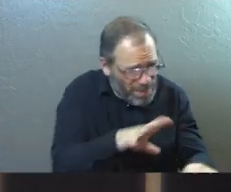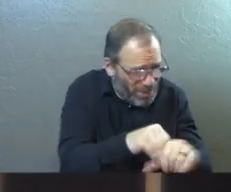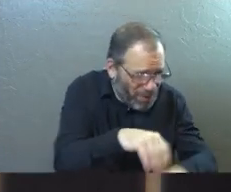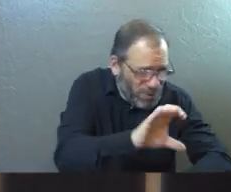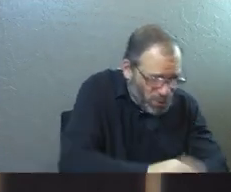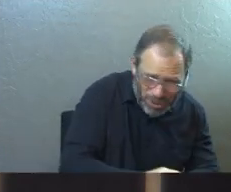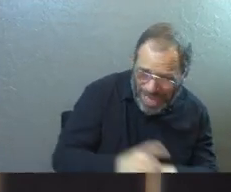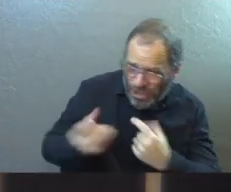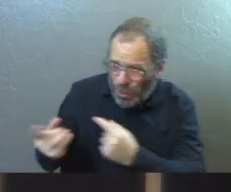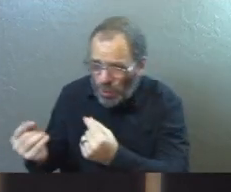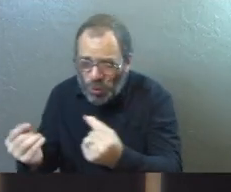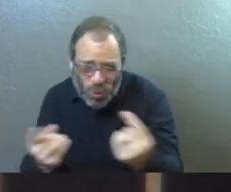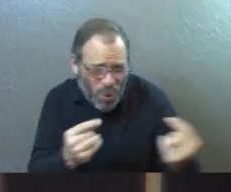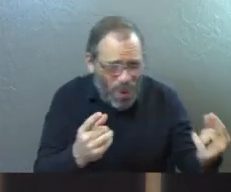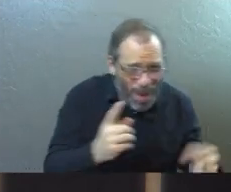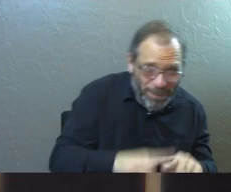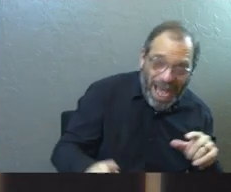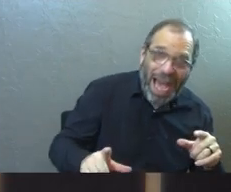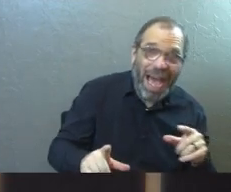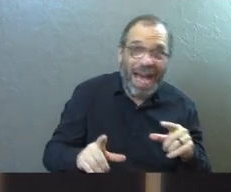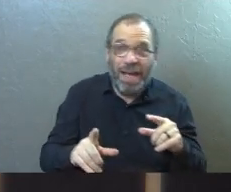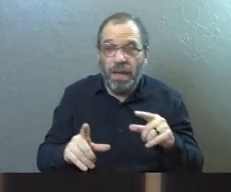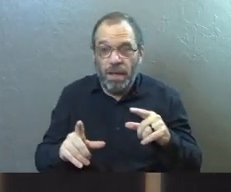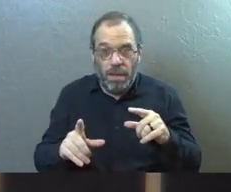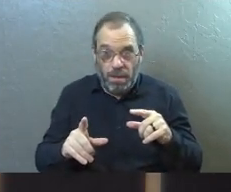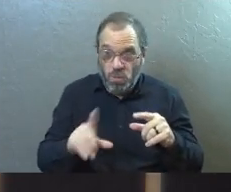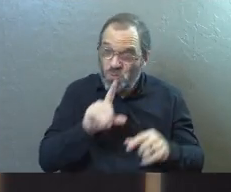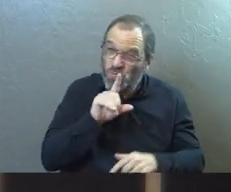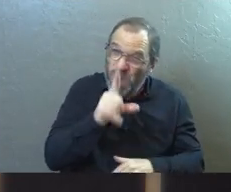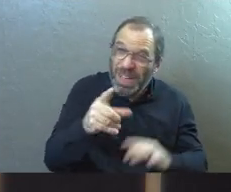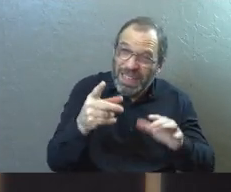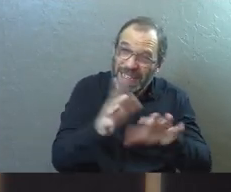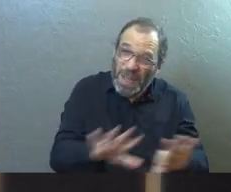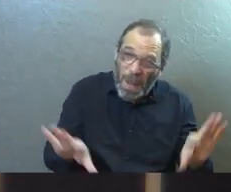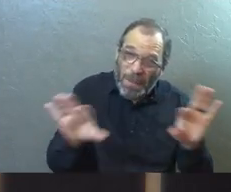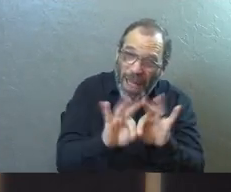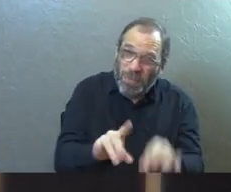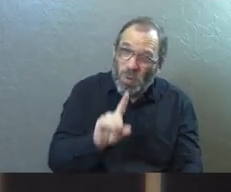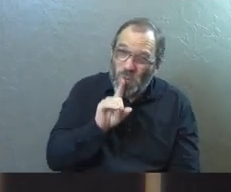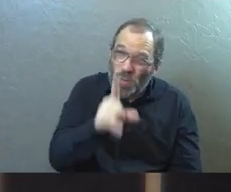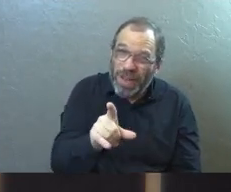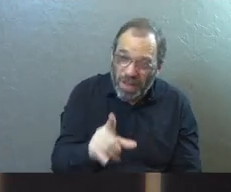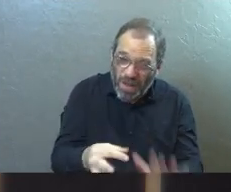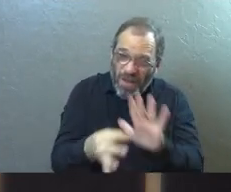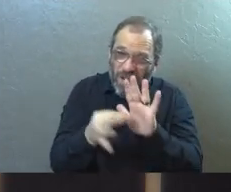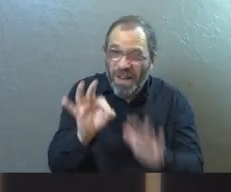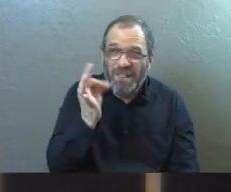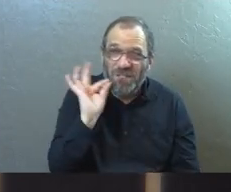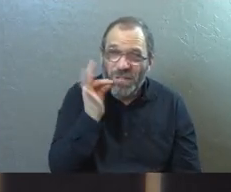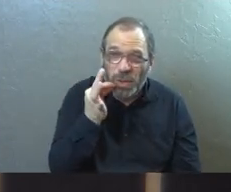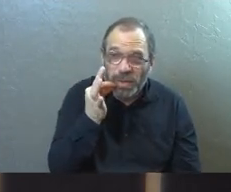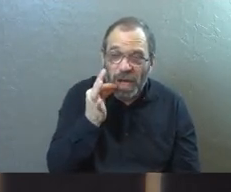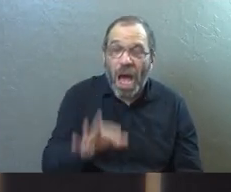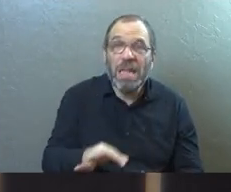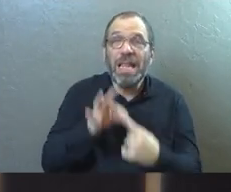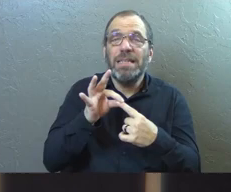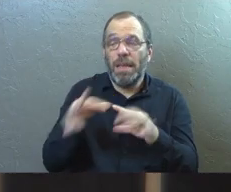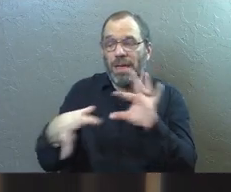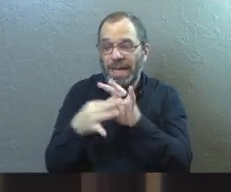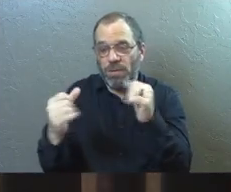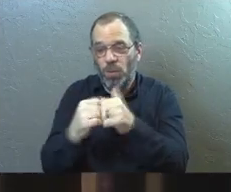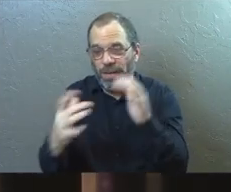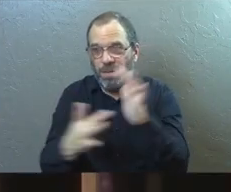involved. I can do a whole lot of things. But I can't do anything that really matters, real fruit, unless I'm connected to Jesus. Now,